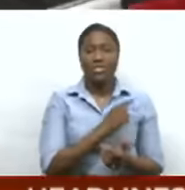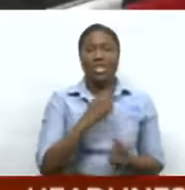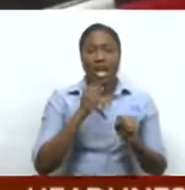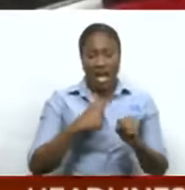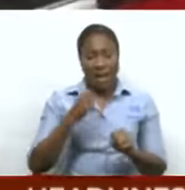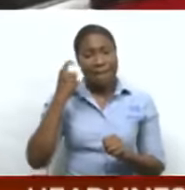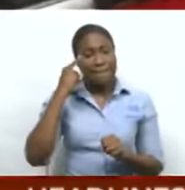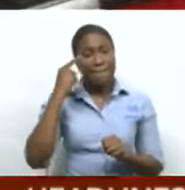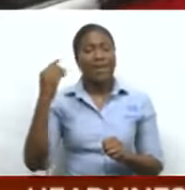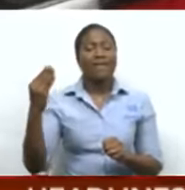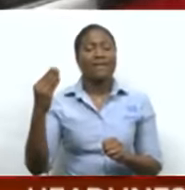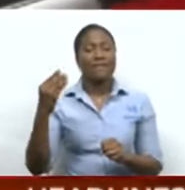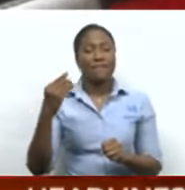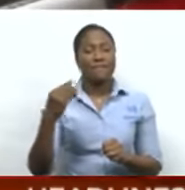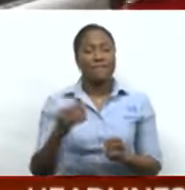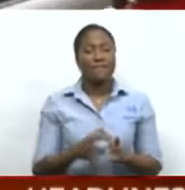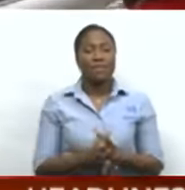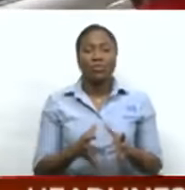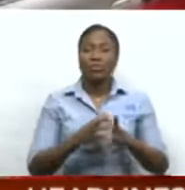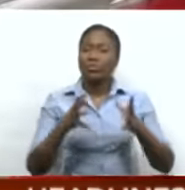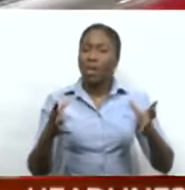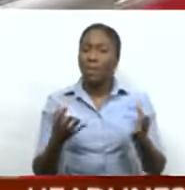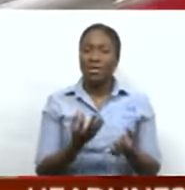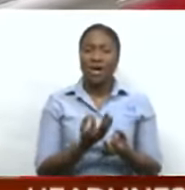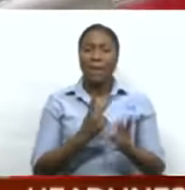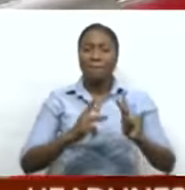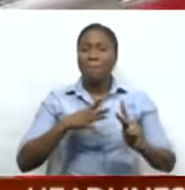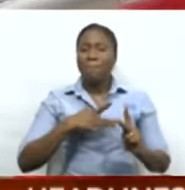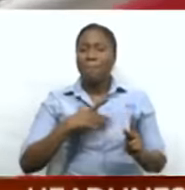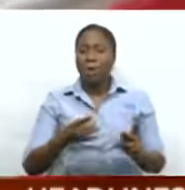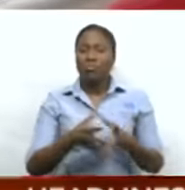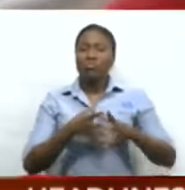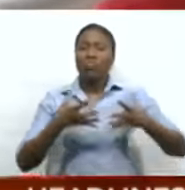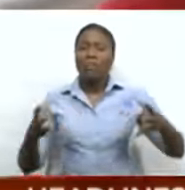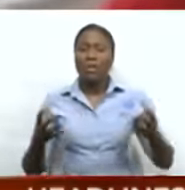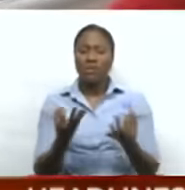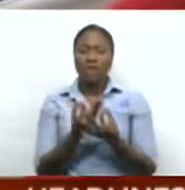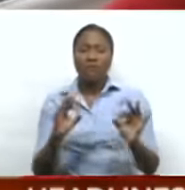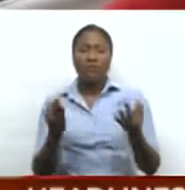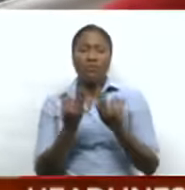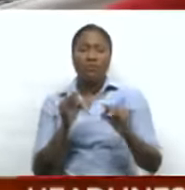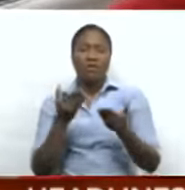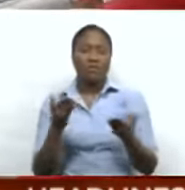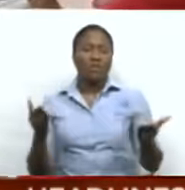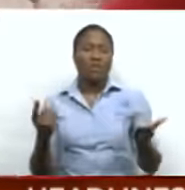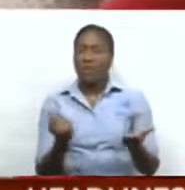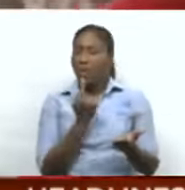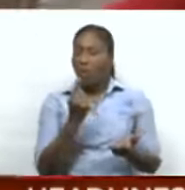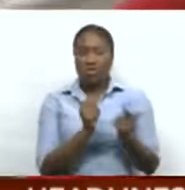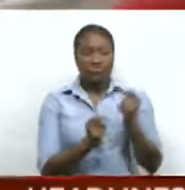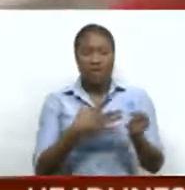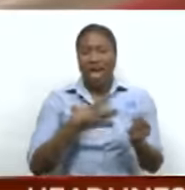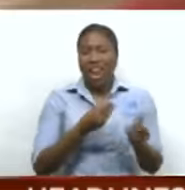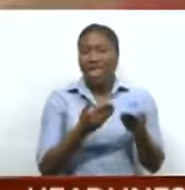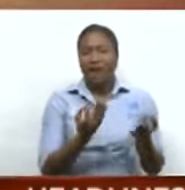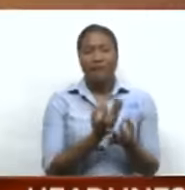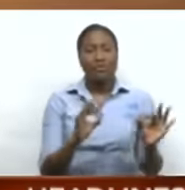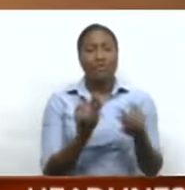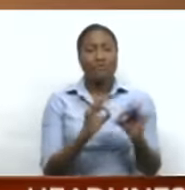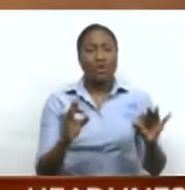it's like too much of freeness, people like I being real. anyway, your boys only Trinidadian like freeness.